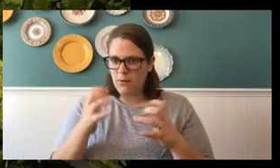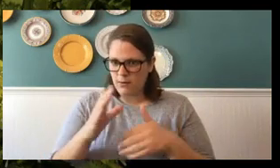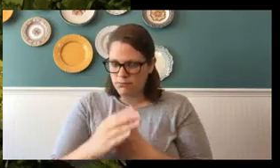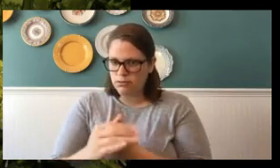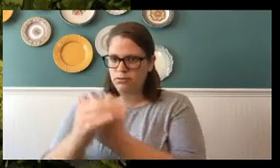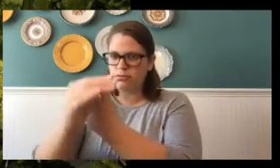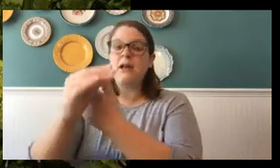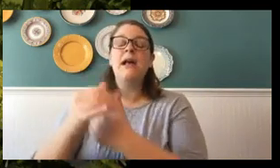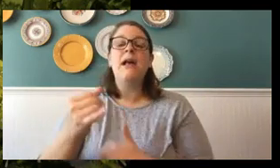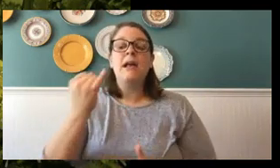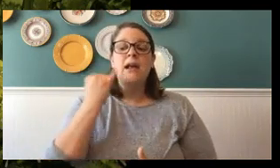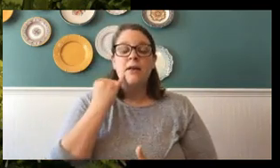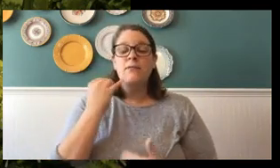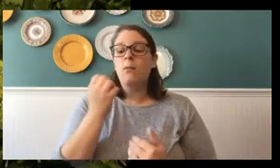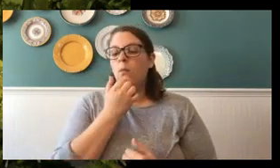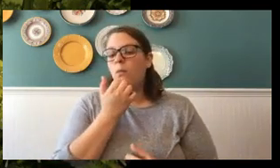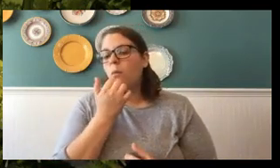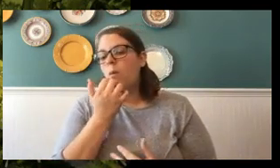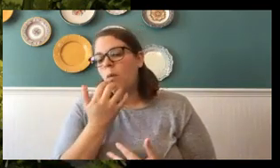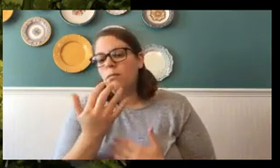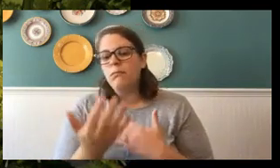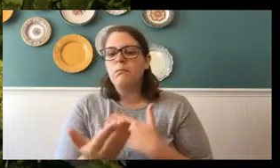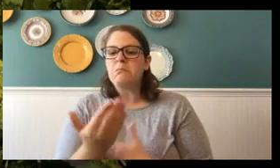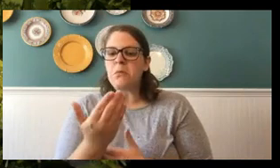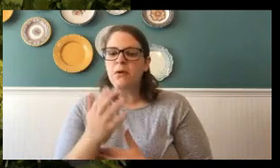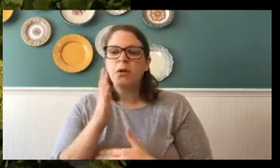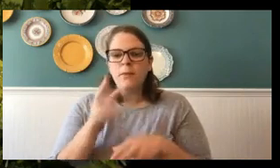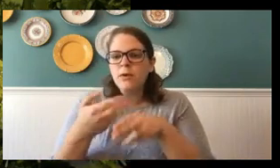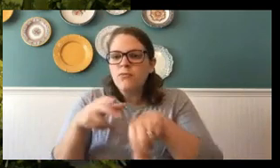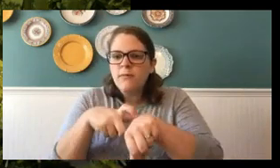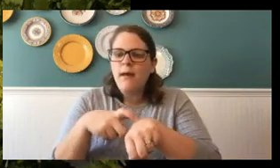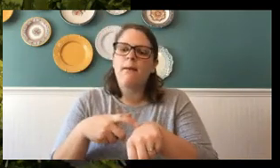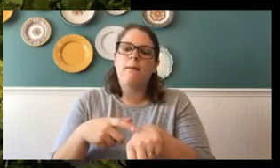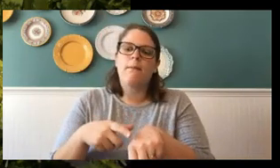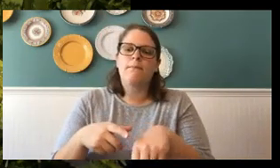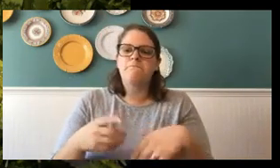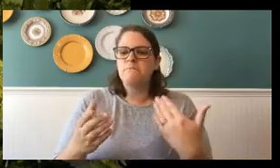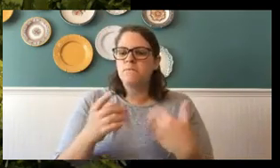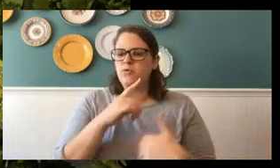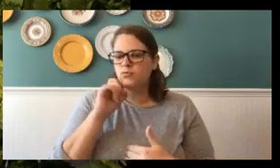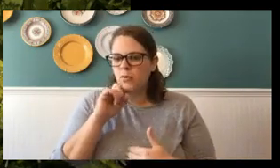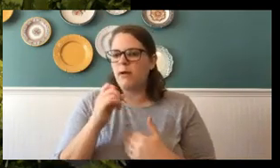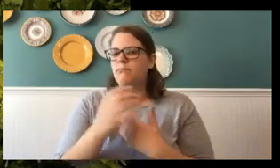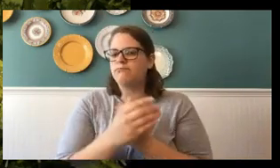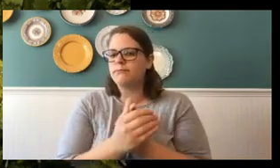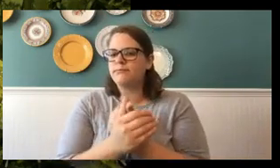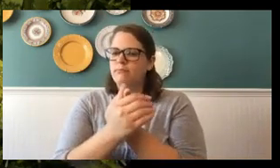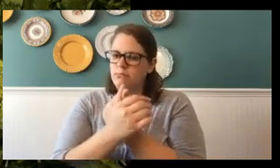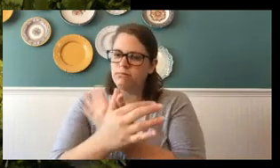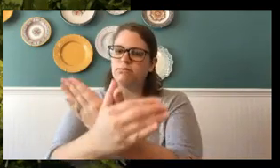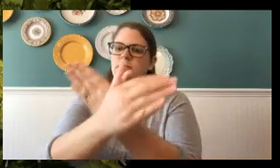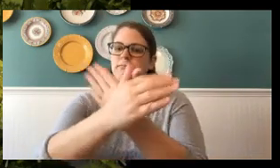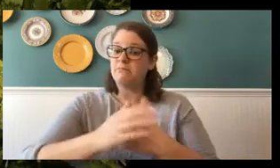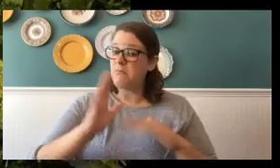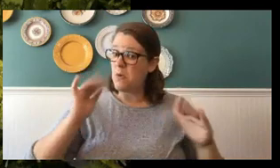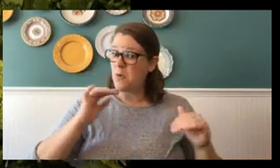when the temperature is perfect, it could take a little bit of a shorter period of time for them to dry their wings and get to flying. I hope that answers your